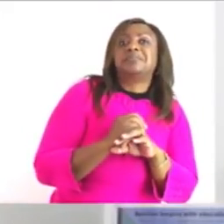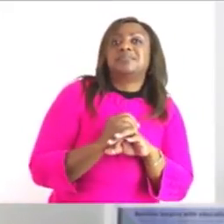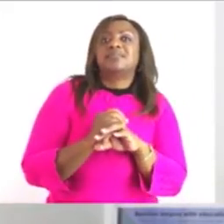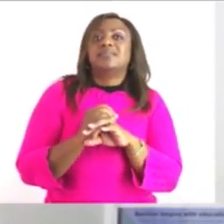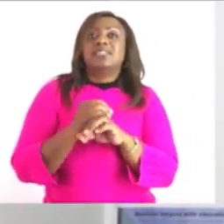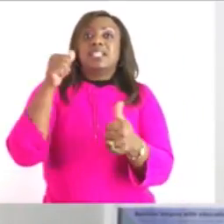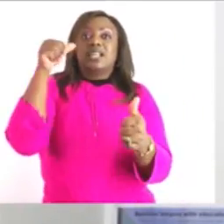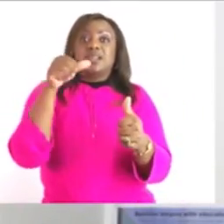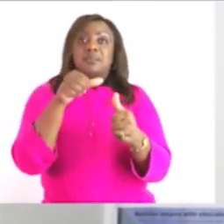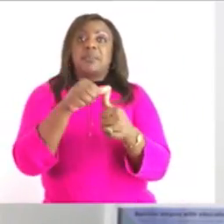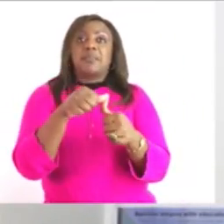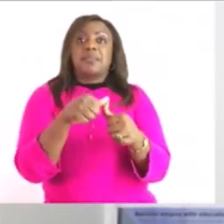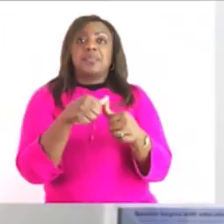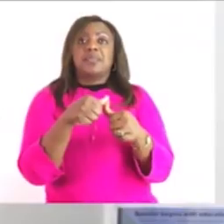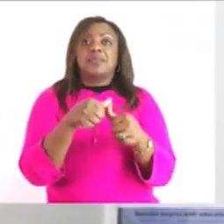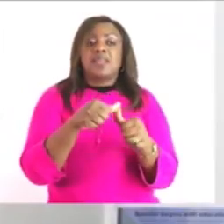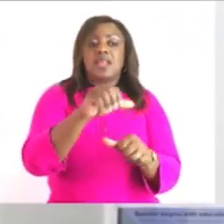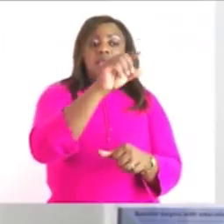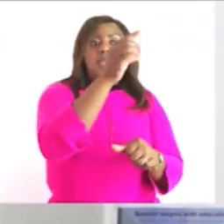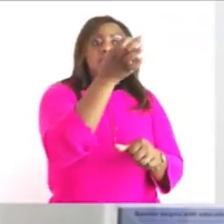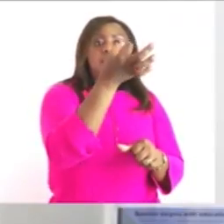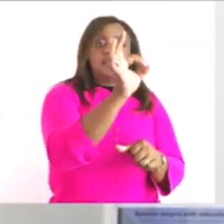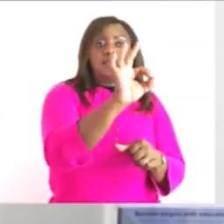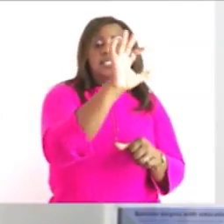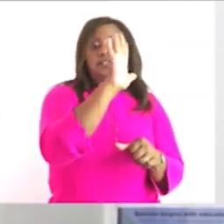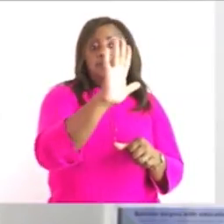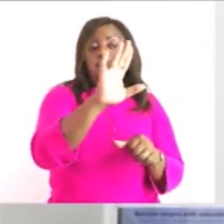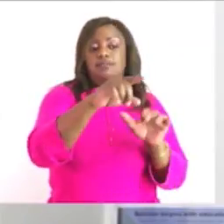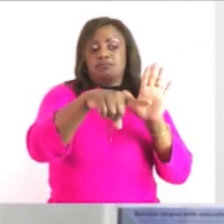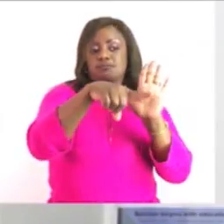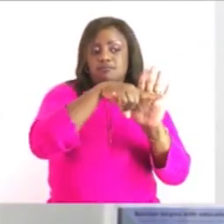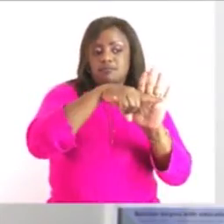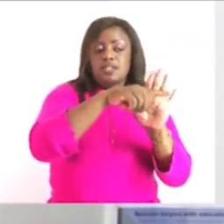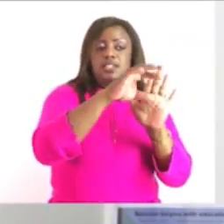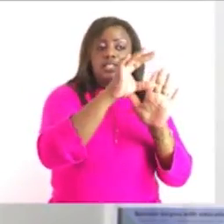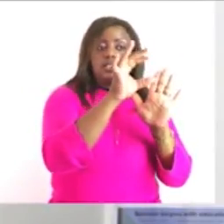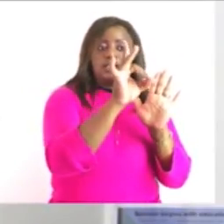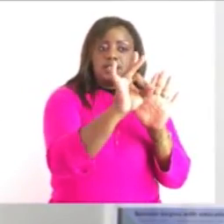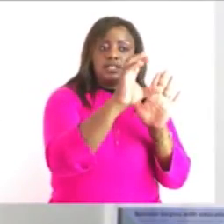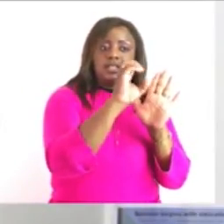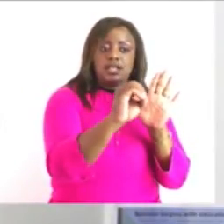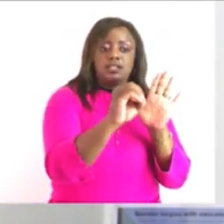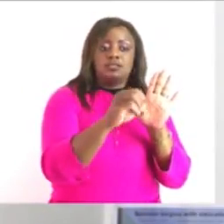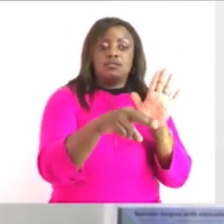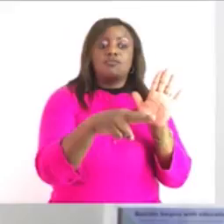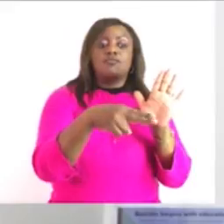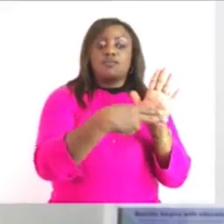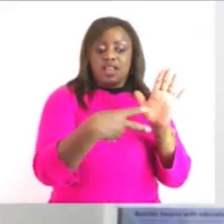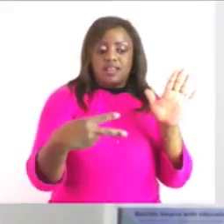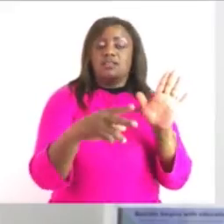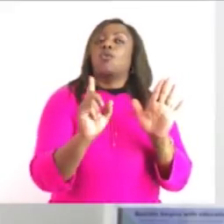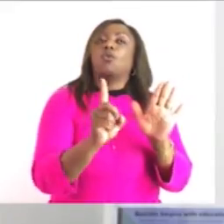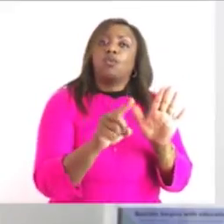find the difference we have to take 95 95 minus 80 we have a 5